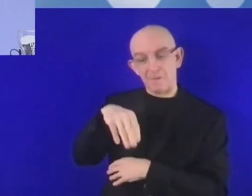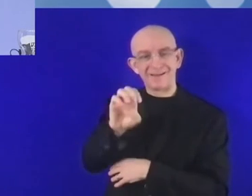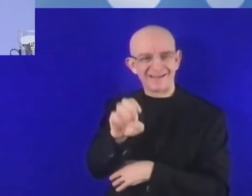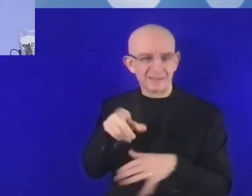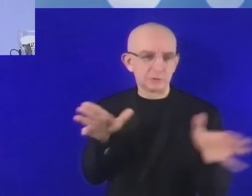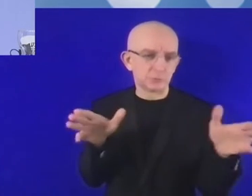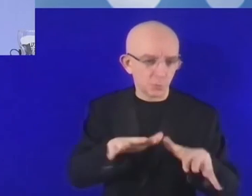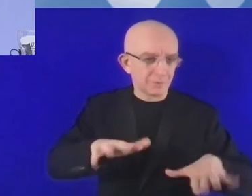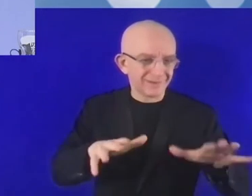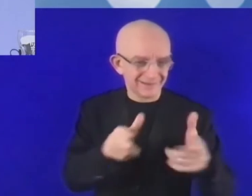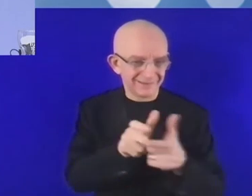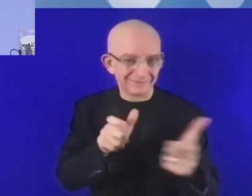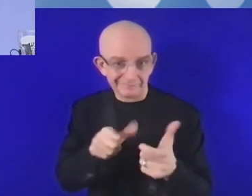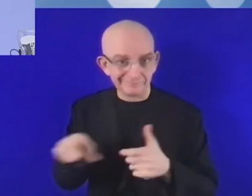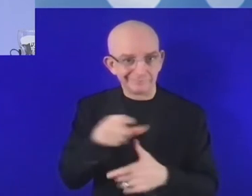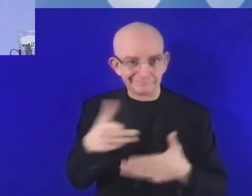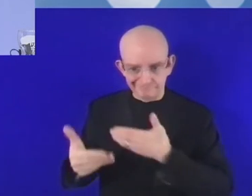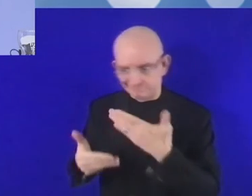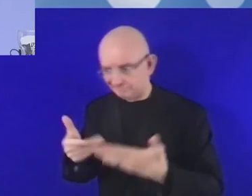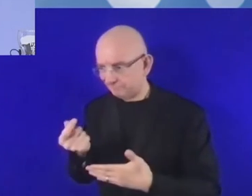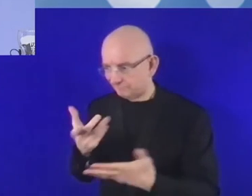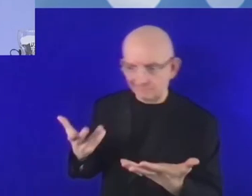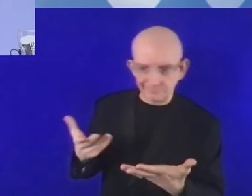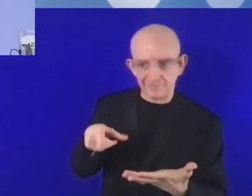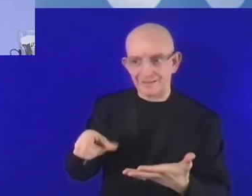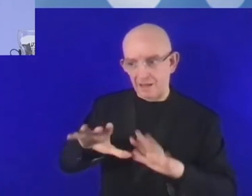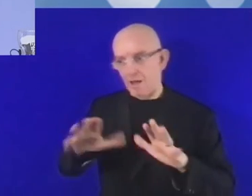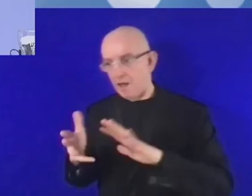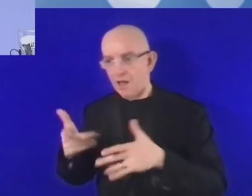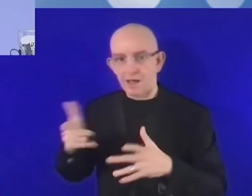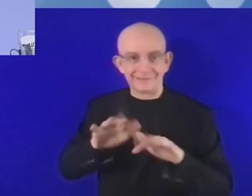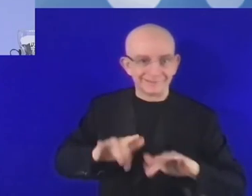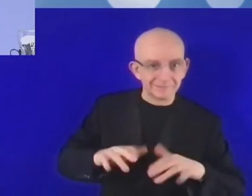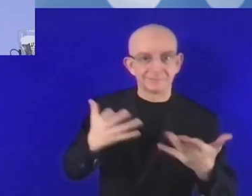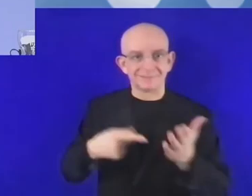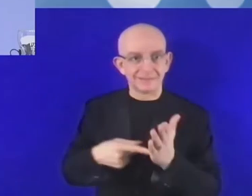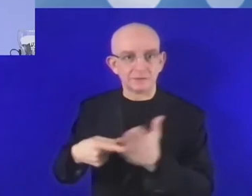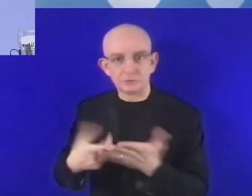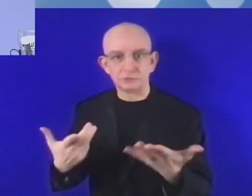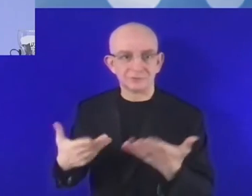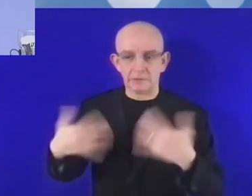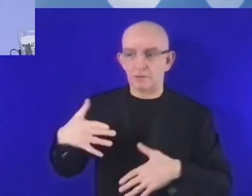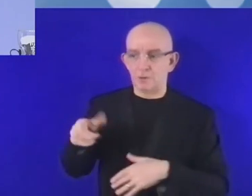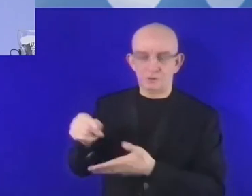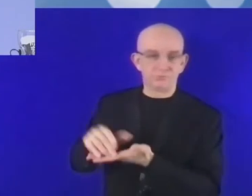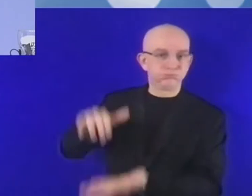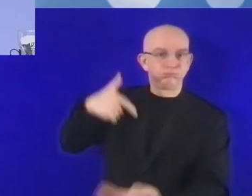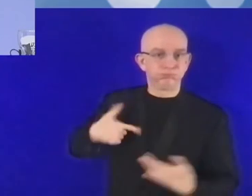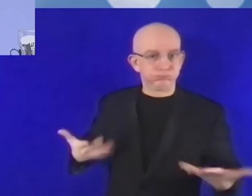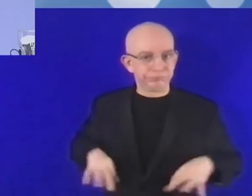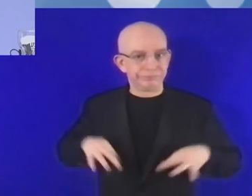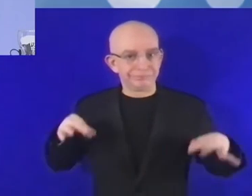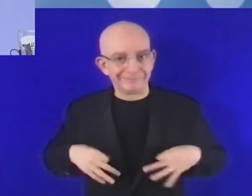accessible. Now, another thing which is important, of course, is the funding model. And I'm going very